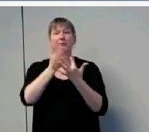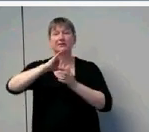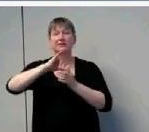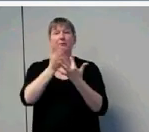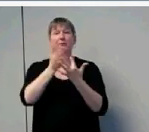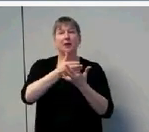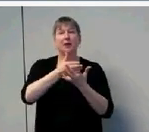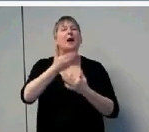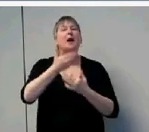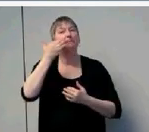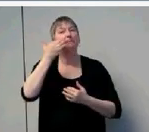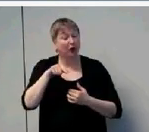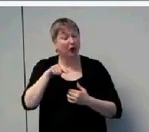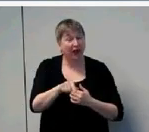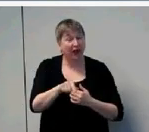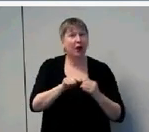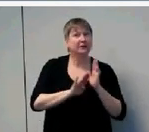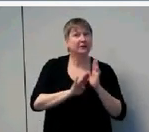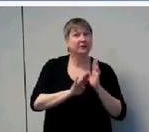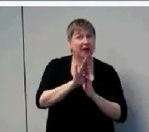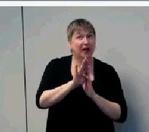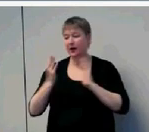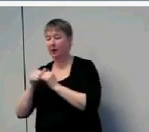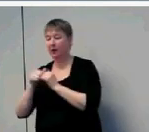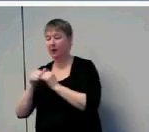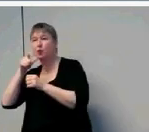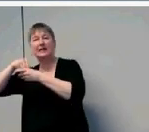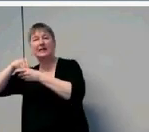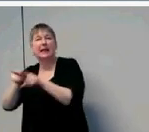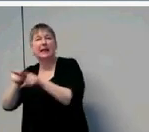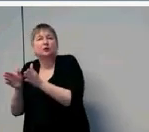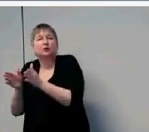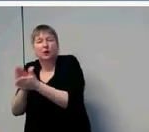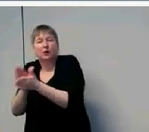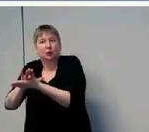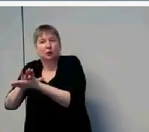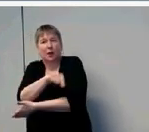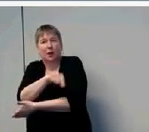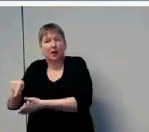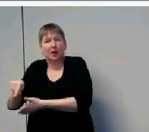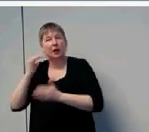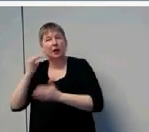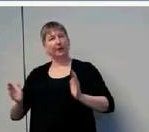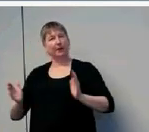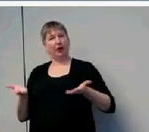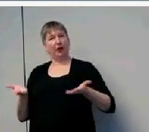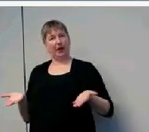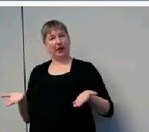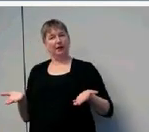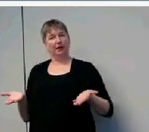consider how they're doing in noise. And then finally, your efforts to optimize audibility is